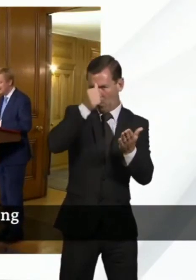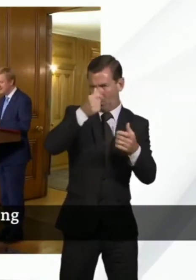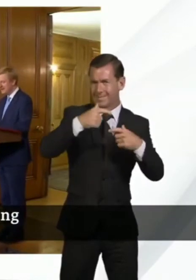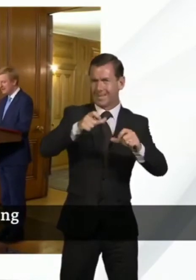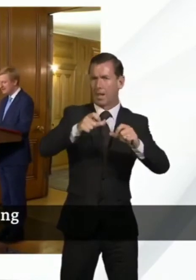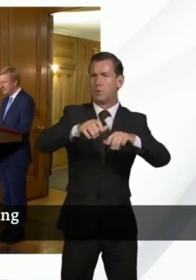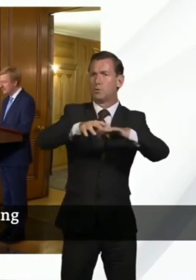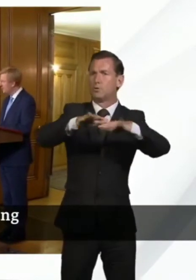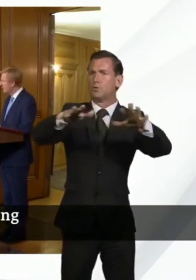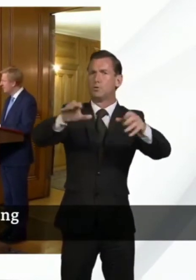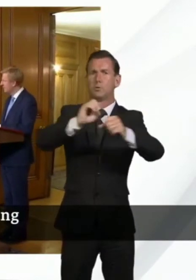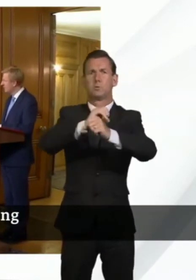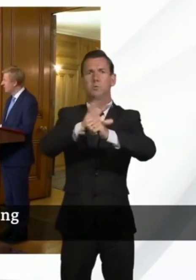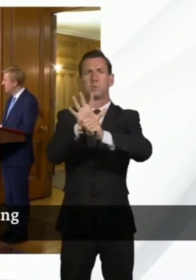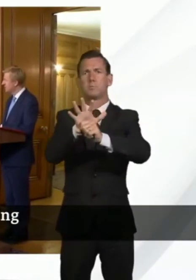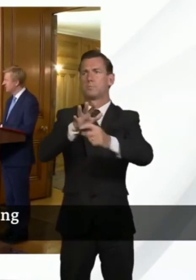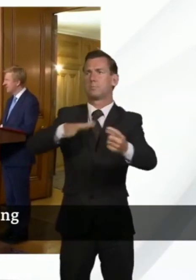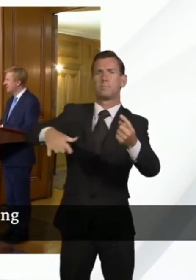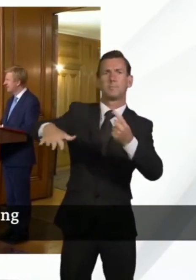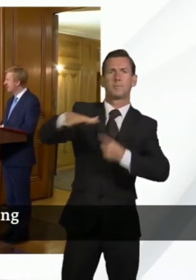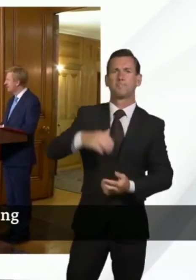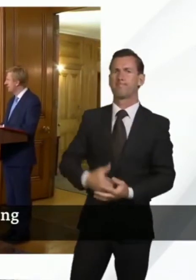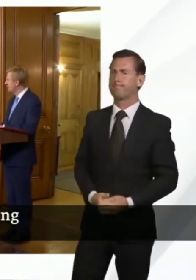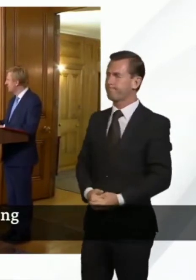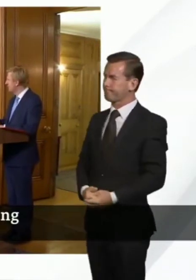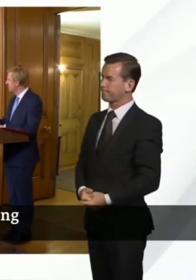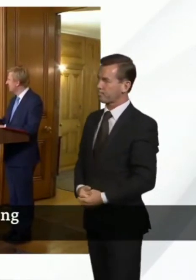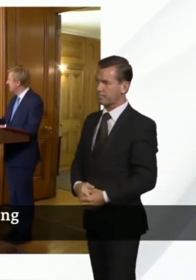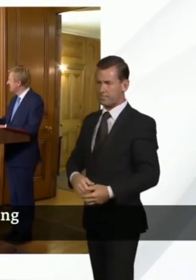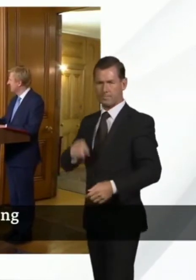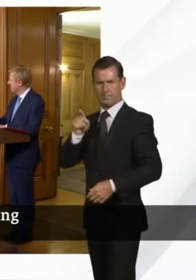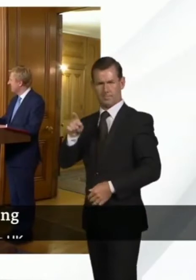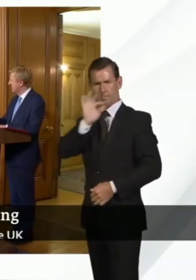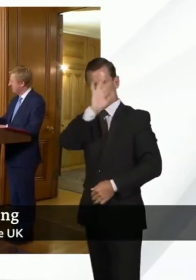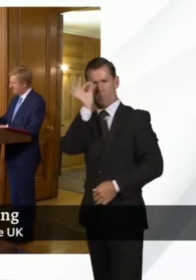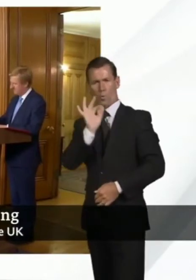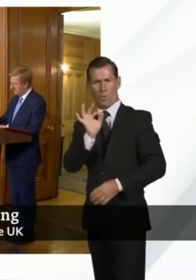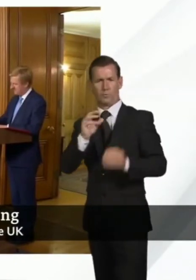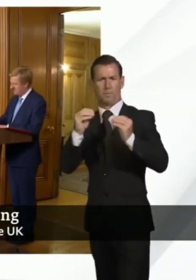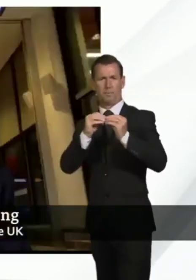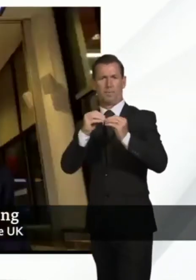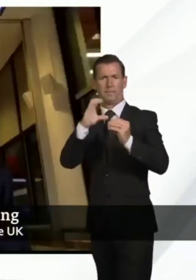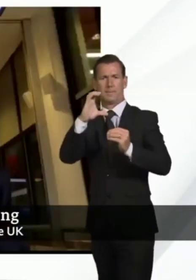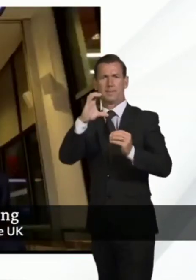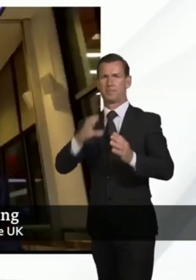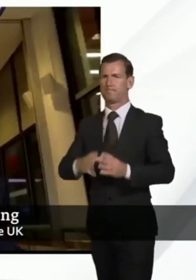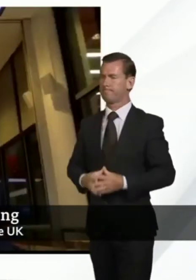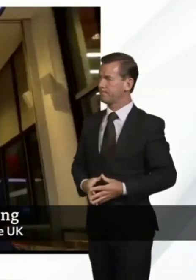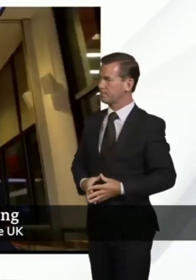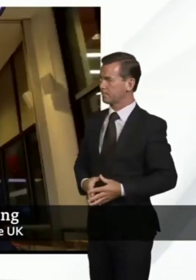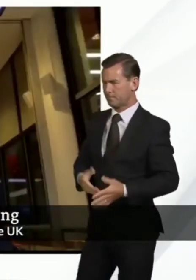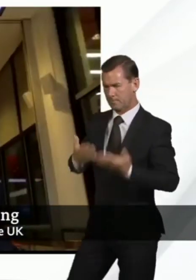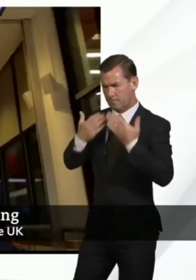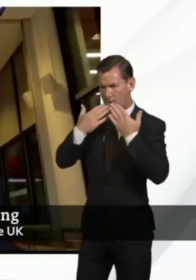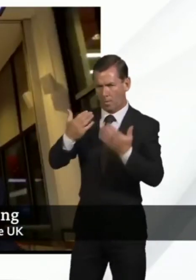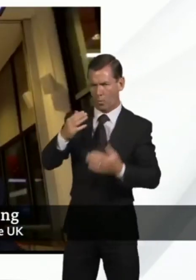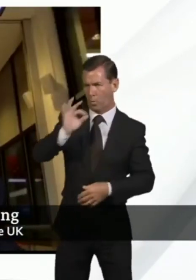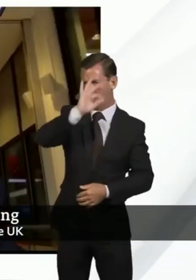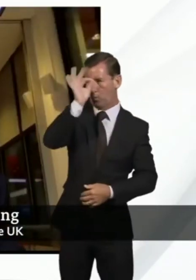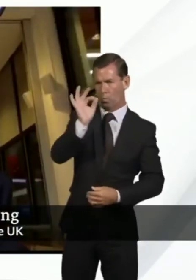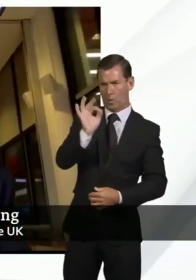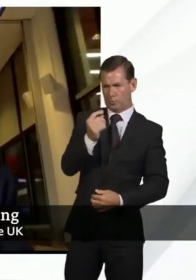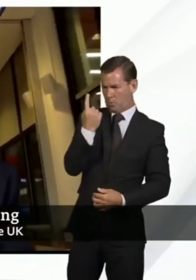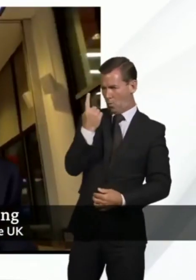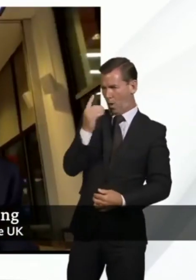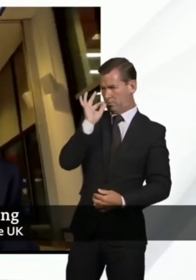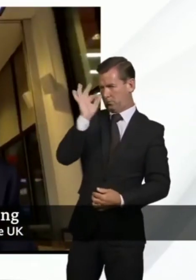we come to the next question and that's from Nick Watt for the BBC. Nick, are you there? Thank you. have a question for you, Secretary of State, and a question for Professor